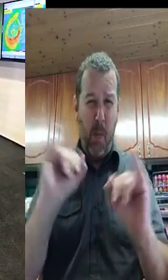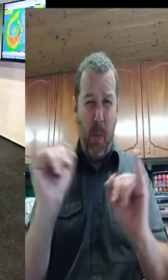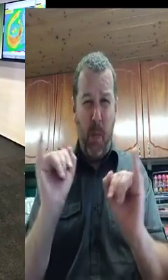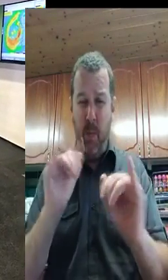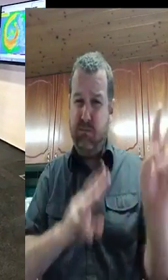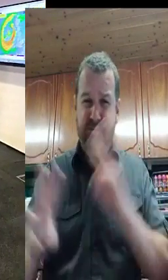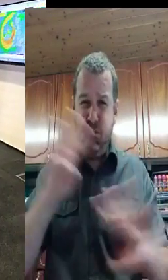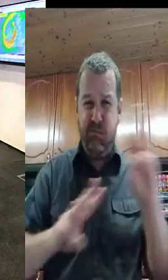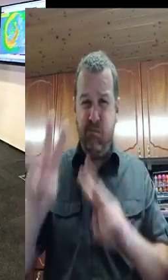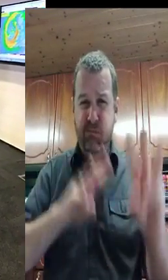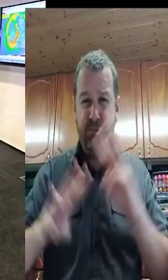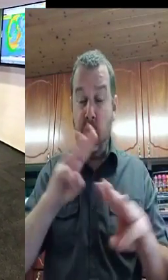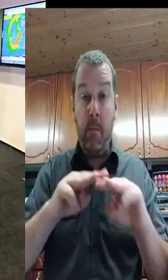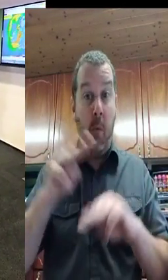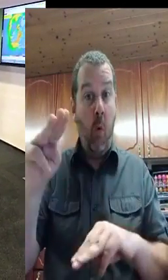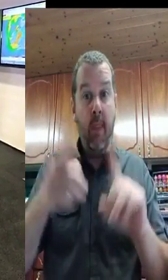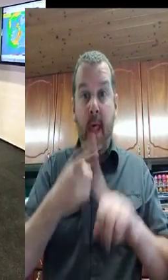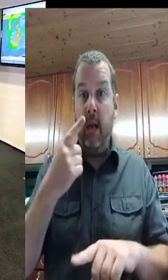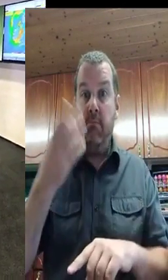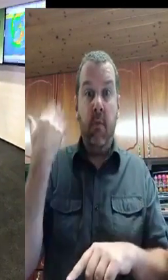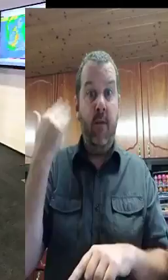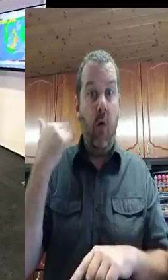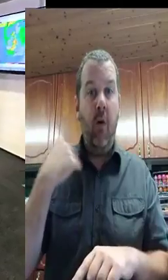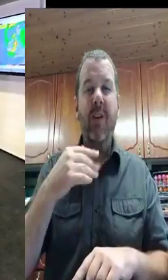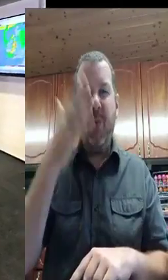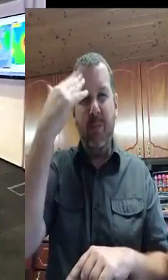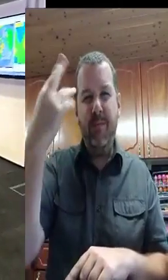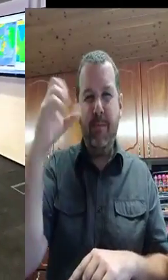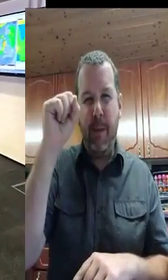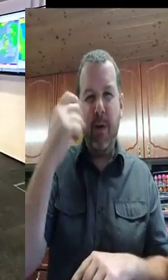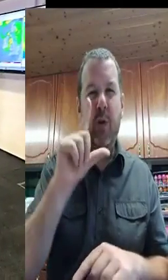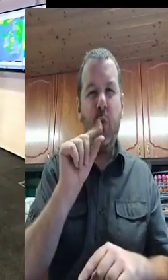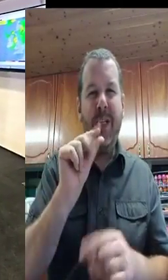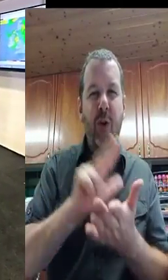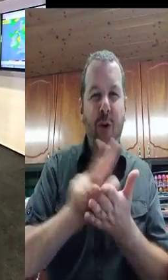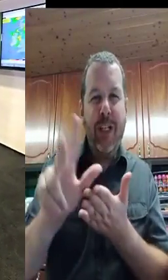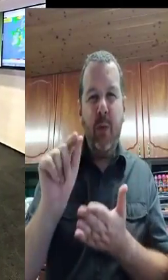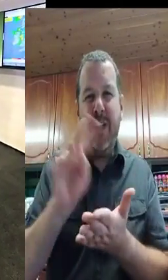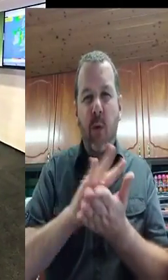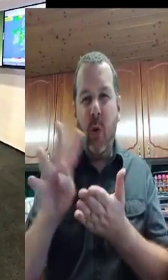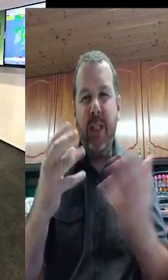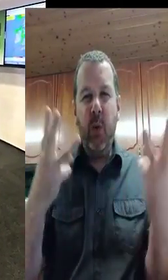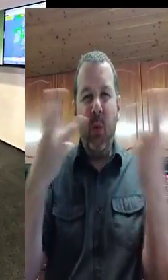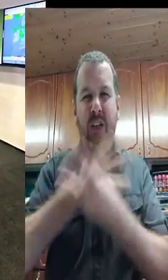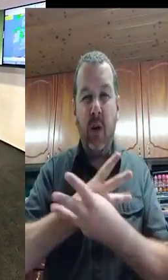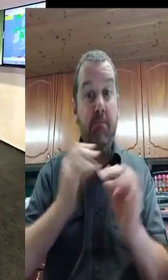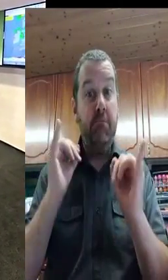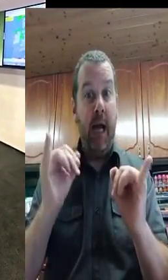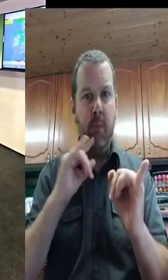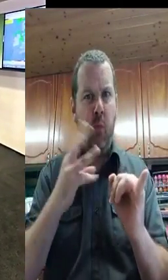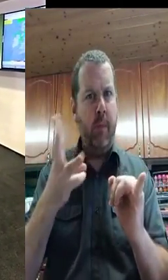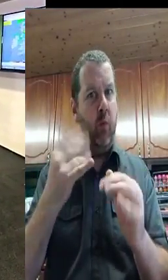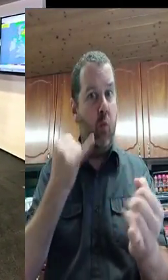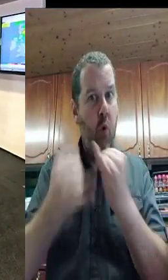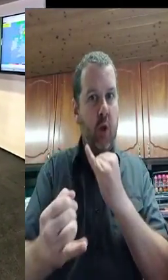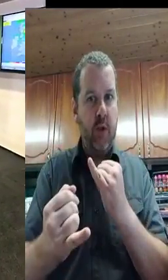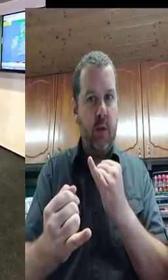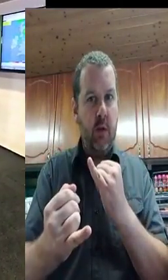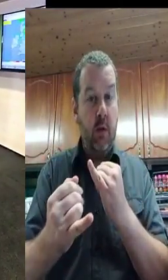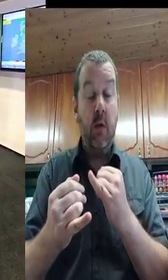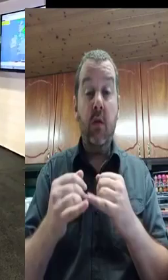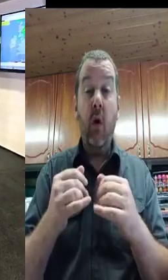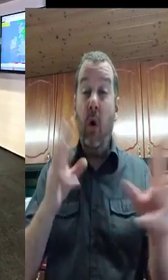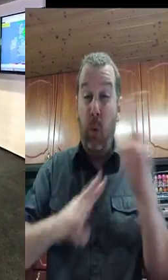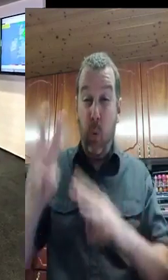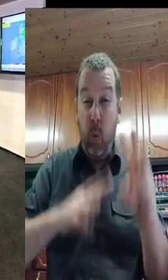And to consider the local conditions that you have all around the country. We'd ask you to check regularly with Metairn and all the news media